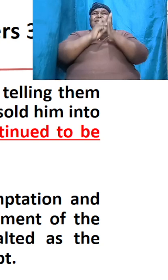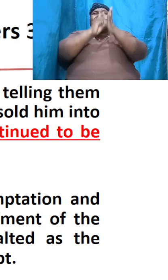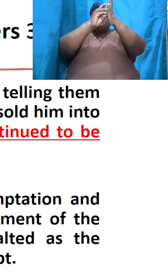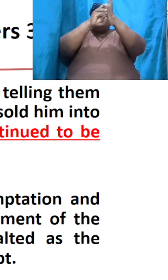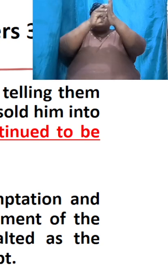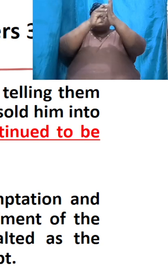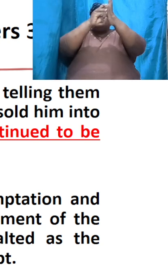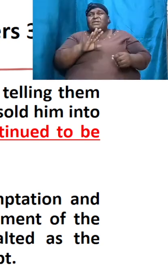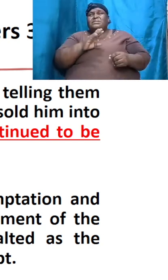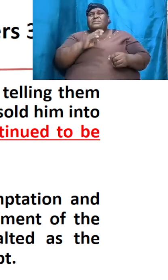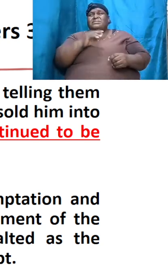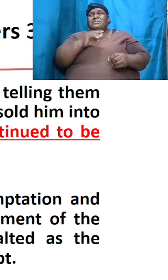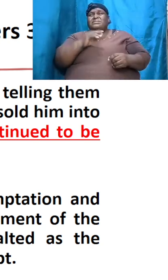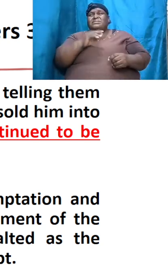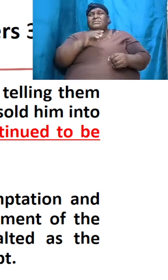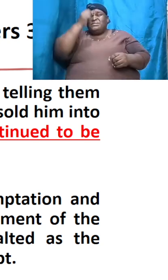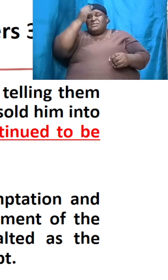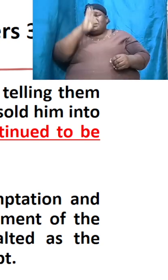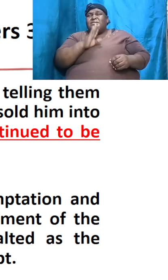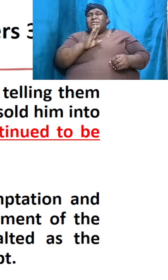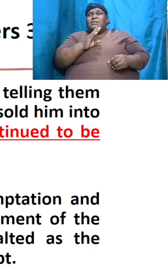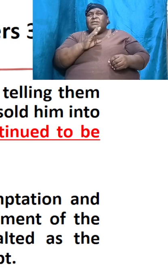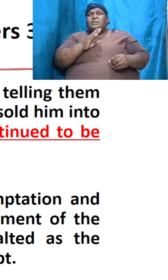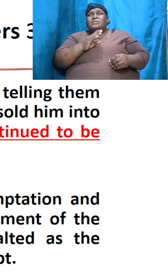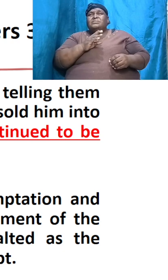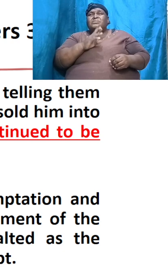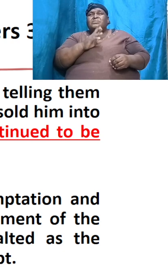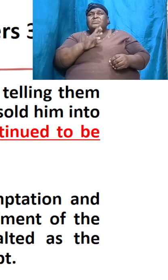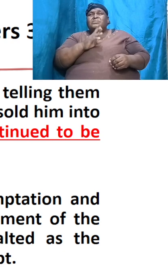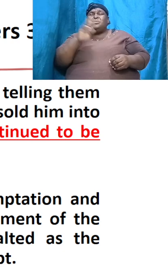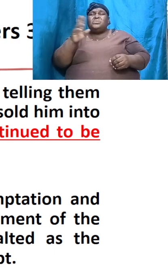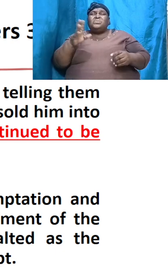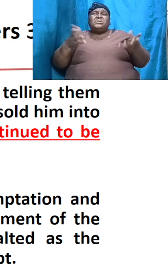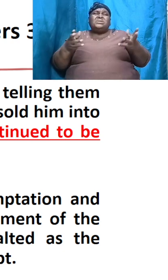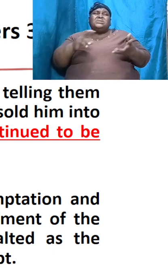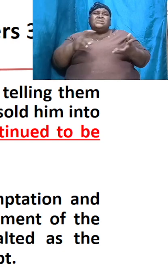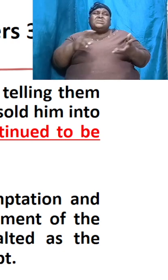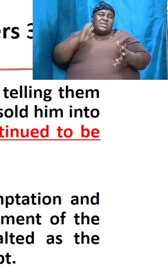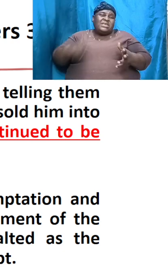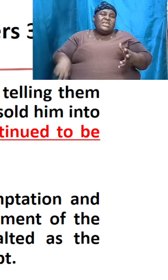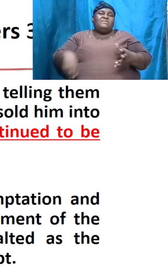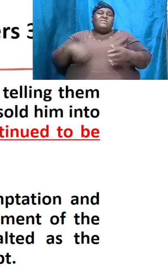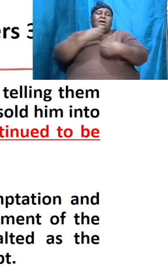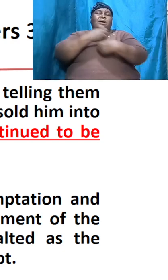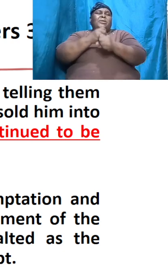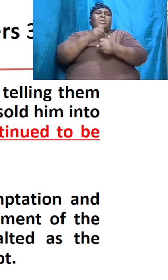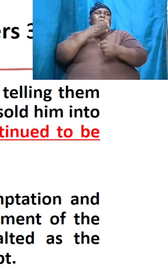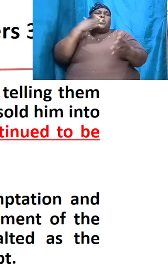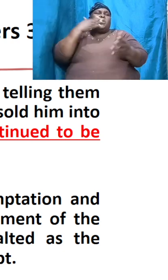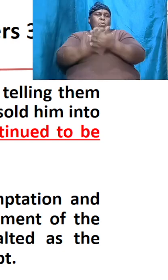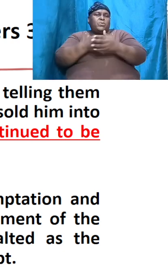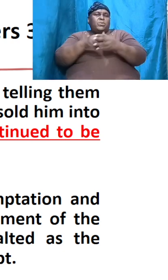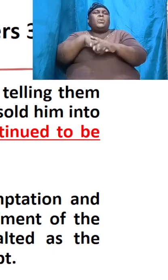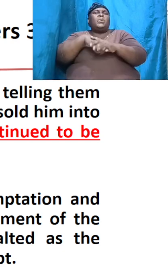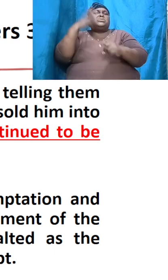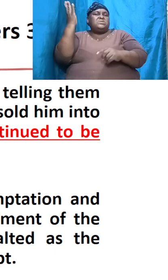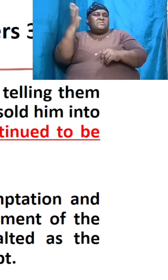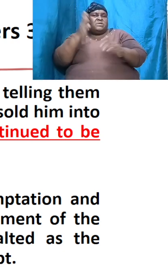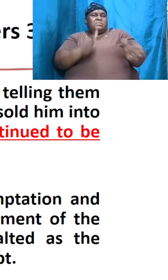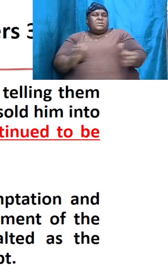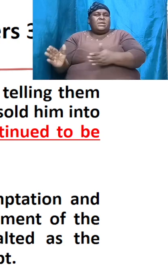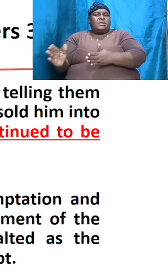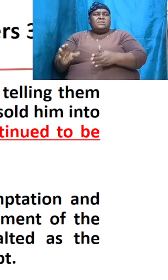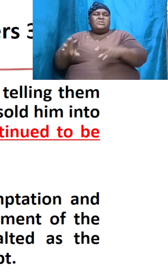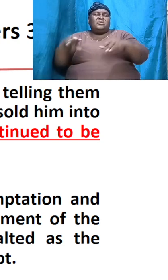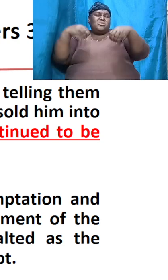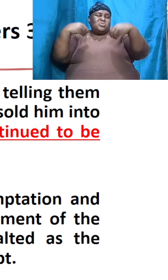for evil and made good out of it and we have to be very careful so they sold him into Egypt because